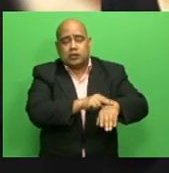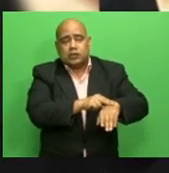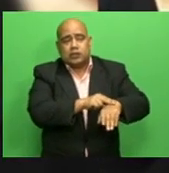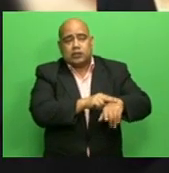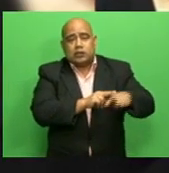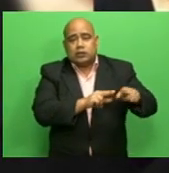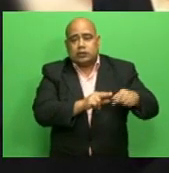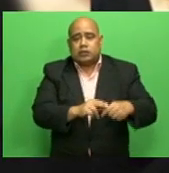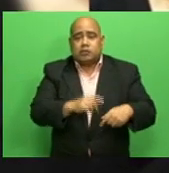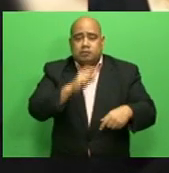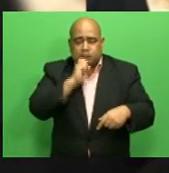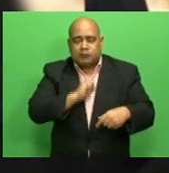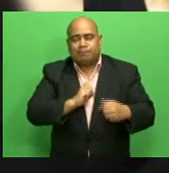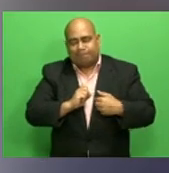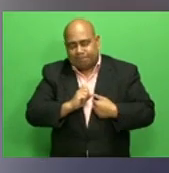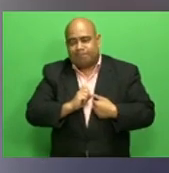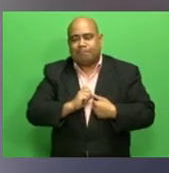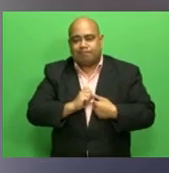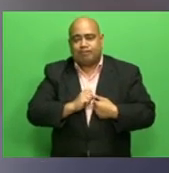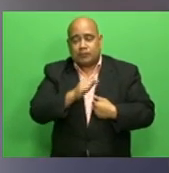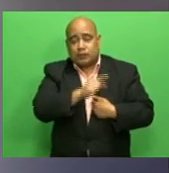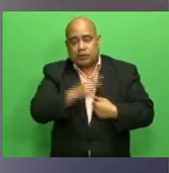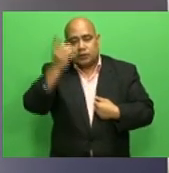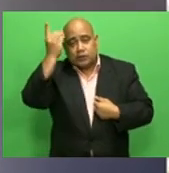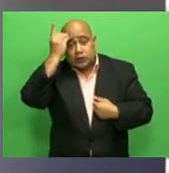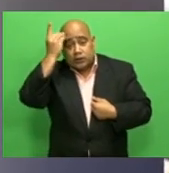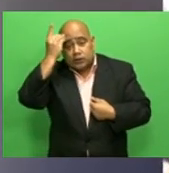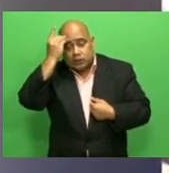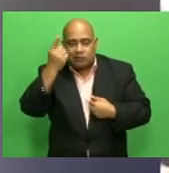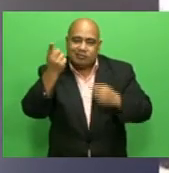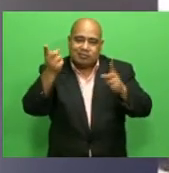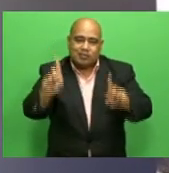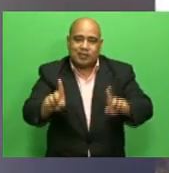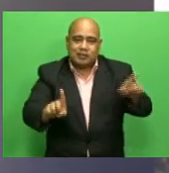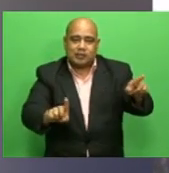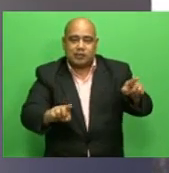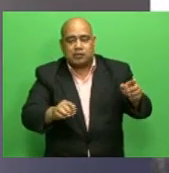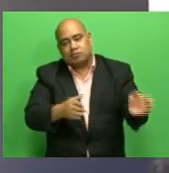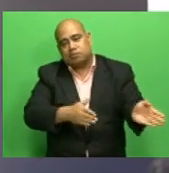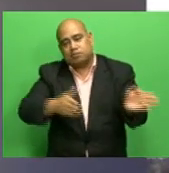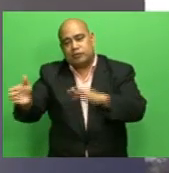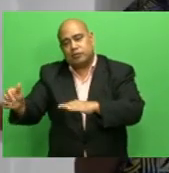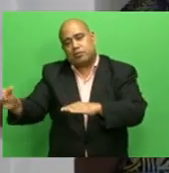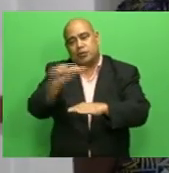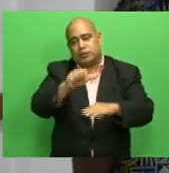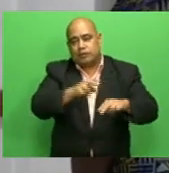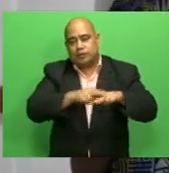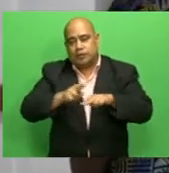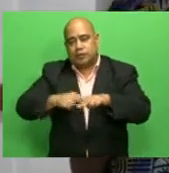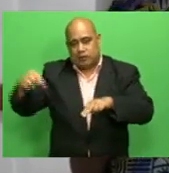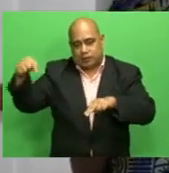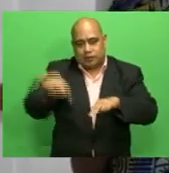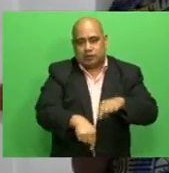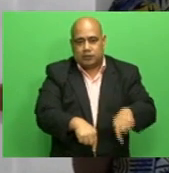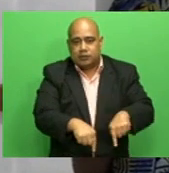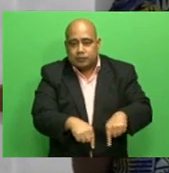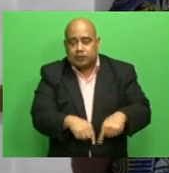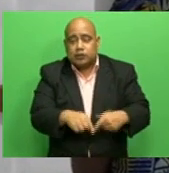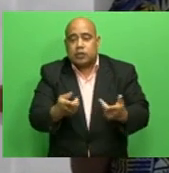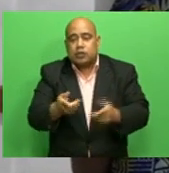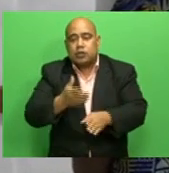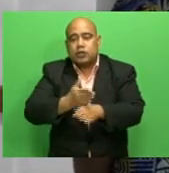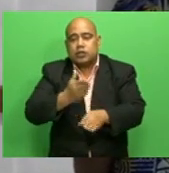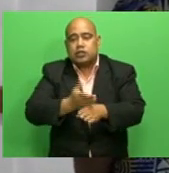back to Fiji in June last year to serve Fijians. For the 42-year-old general surgeon, it's